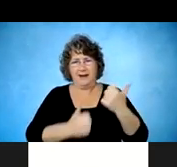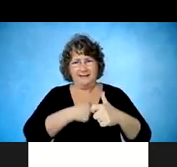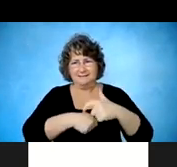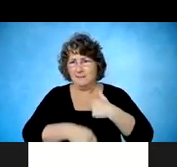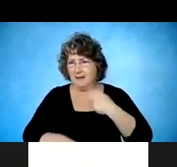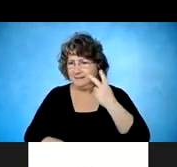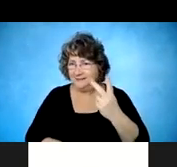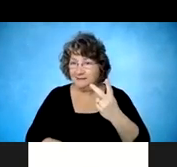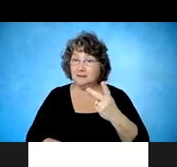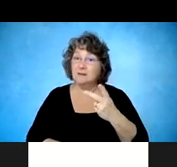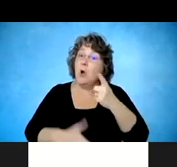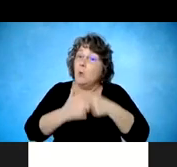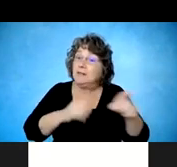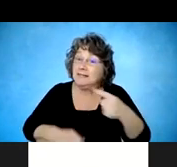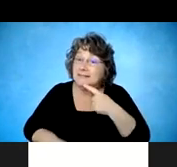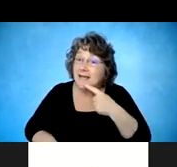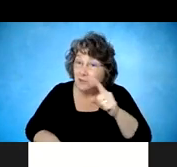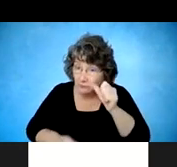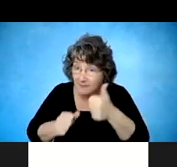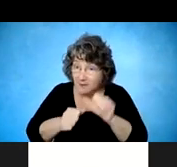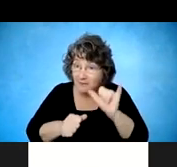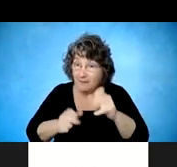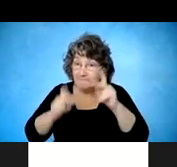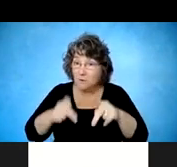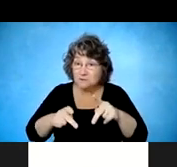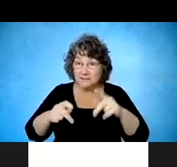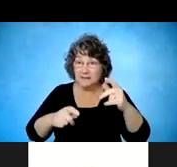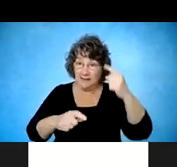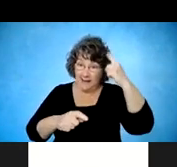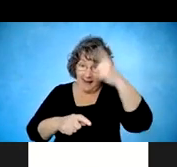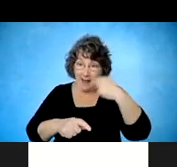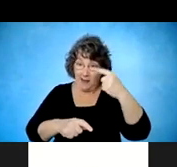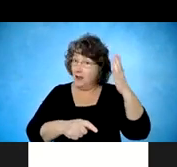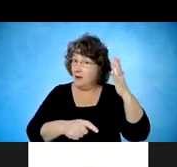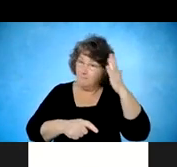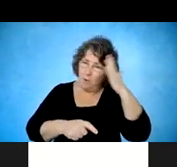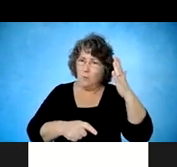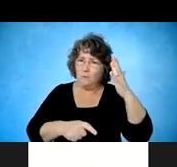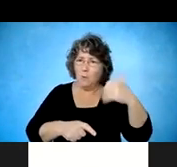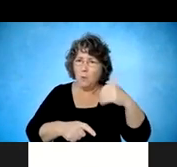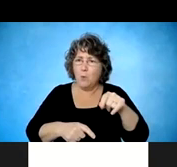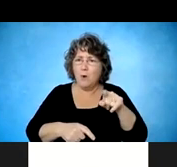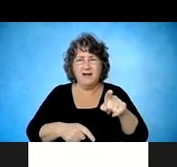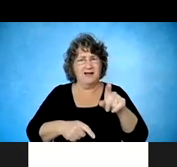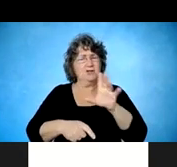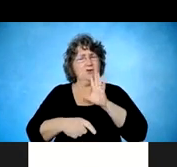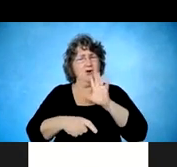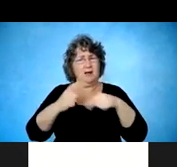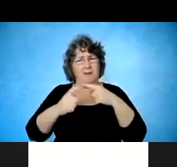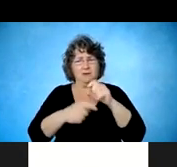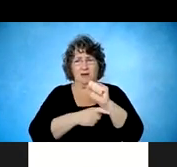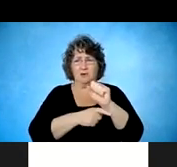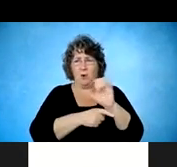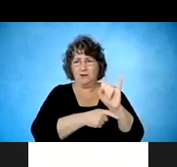that? You saw about how that person hit their head. And we talked about the spinal cord injury. But think about it for a second.